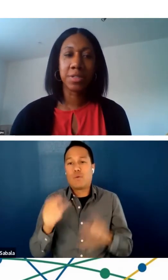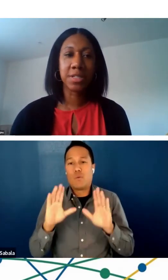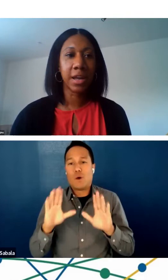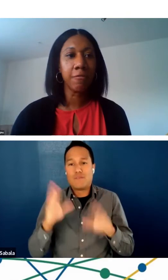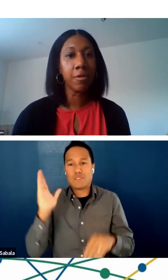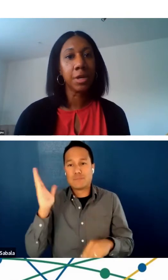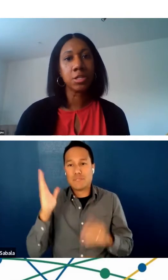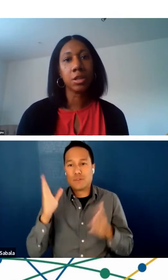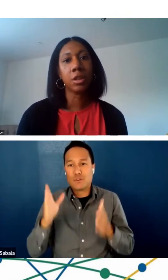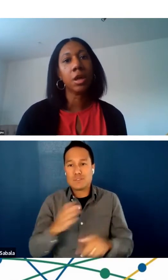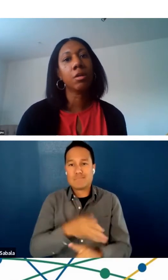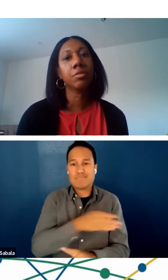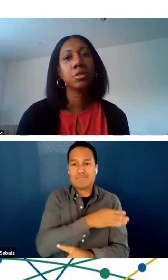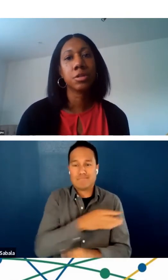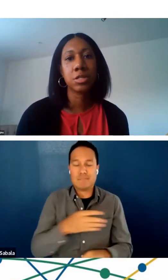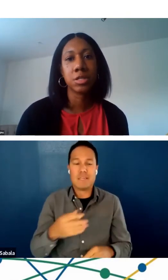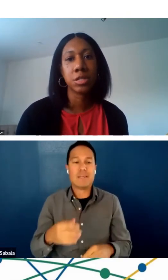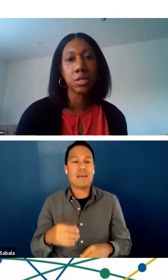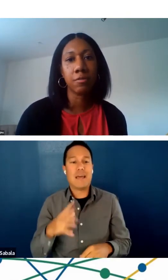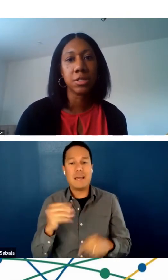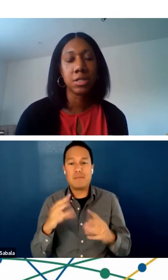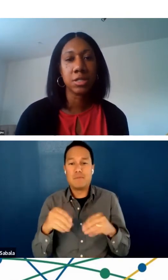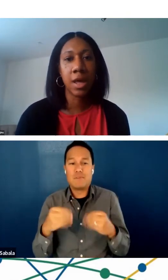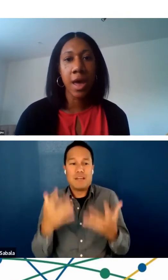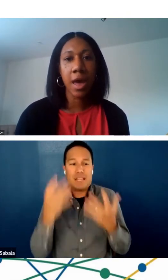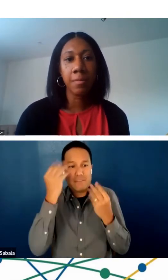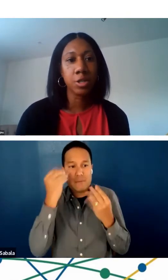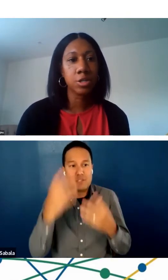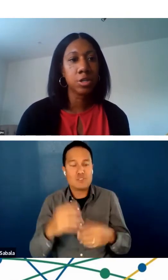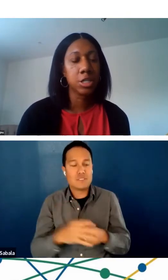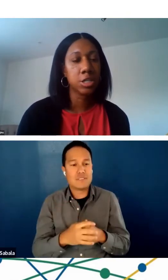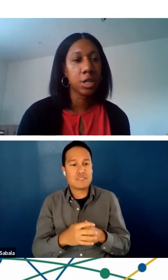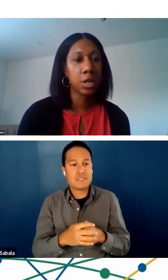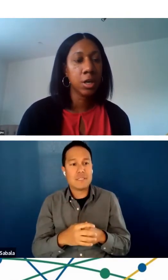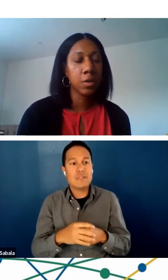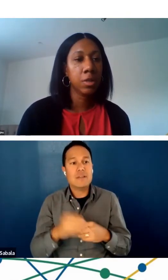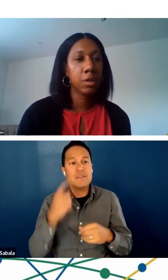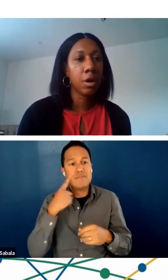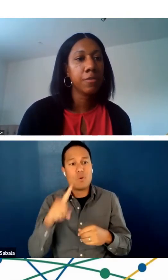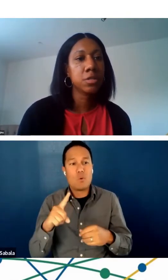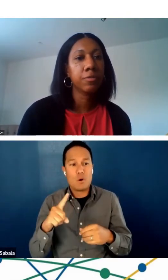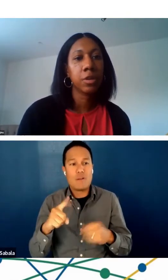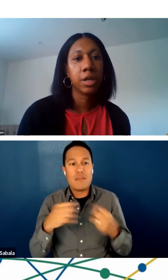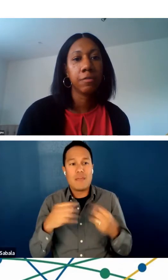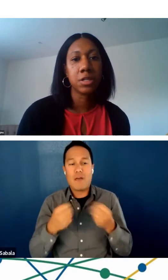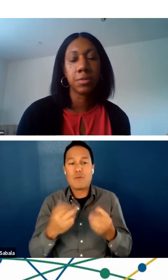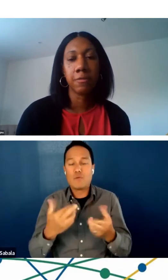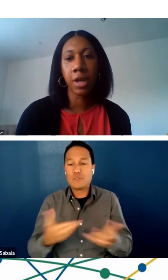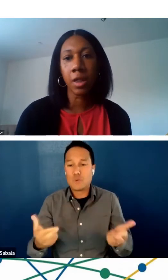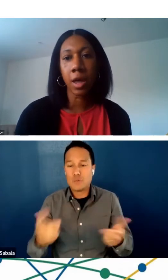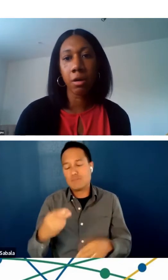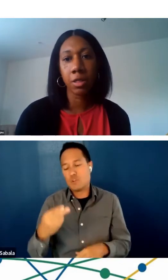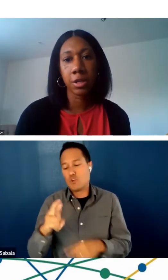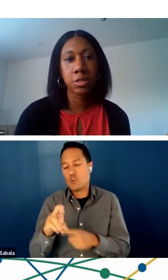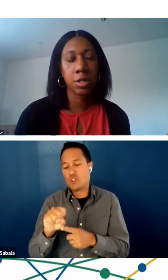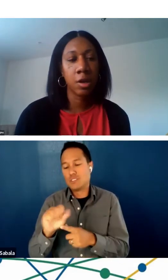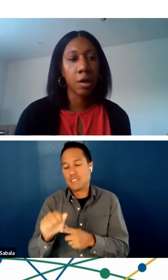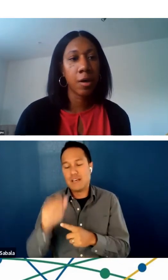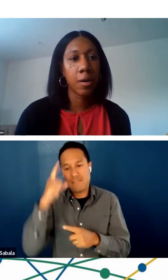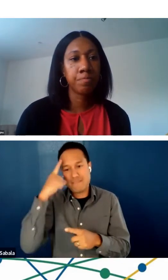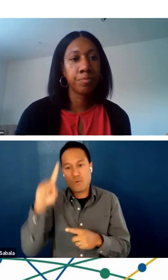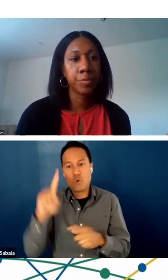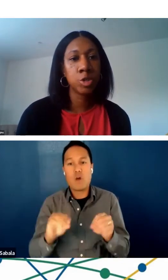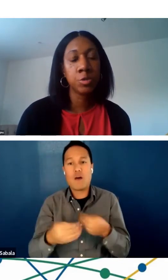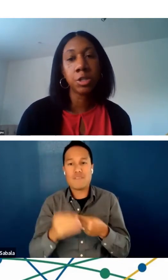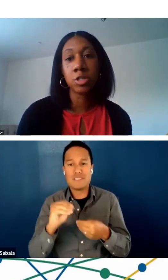present information that the Health Resources and Services Administration within the Office for the Advancement of Telehealth is